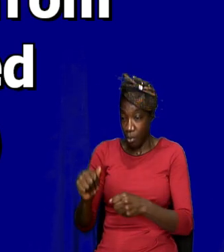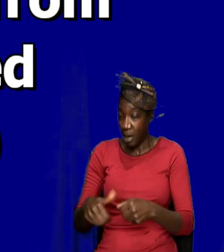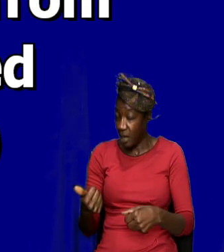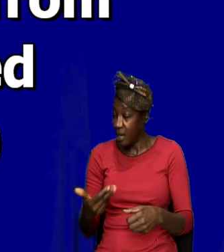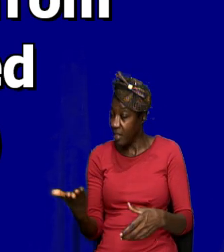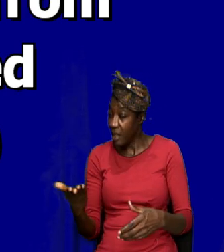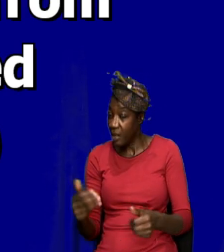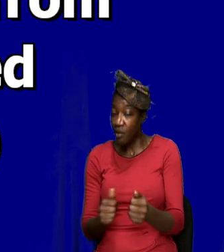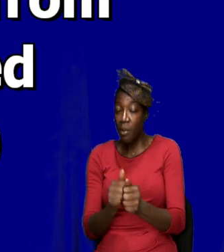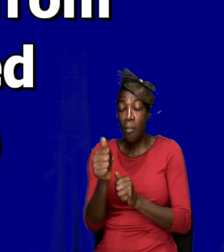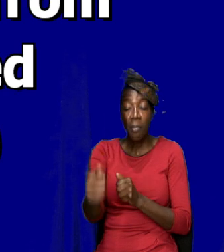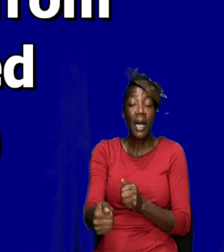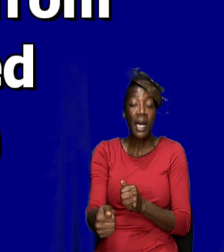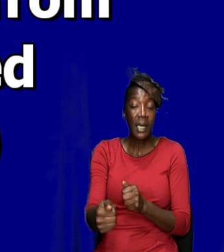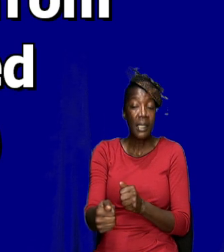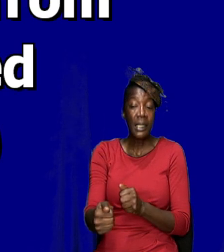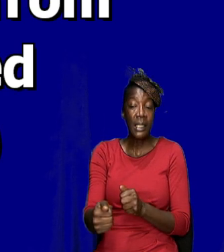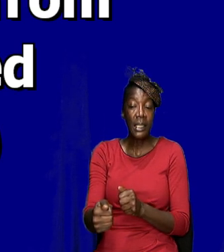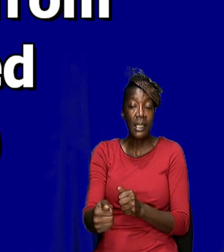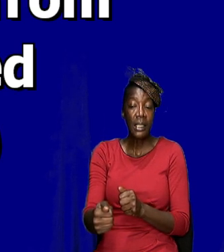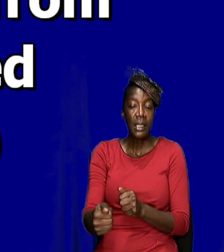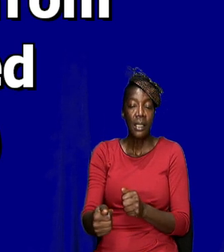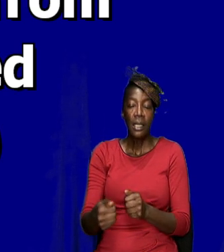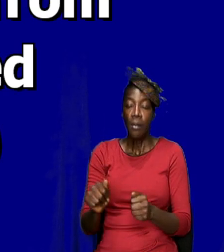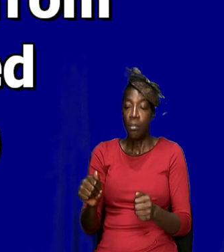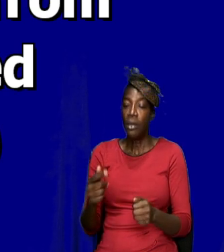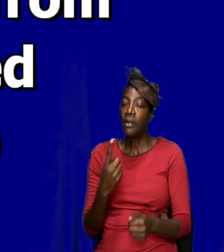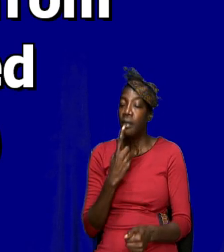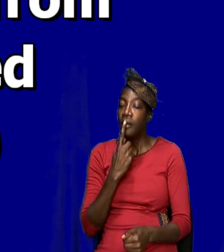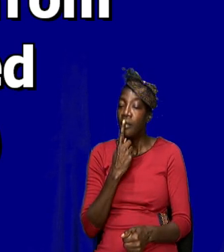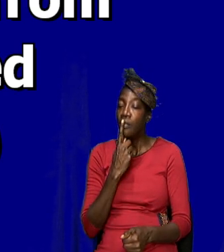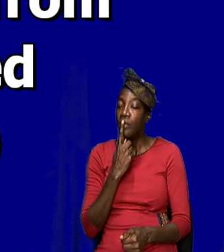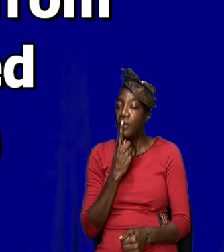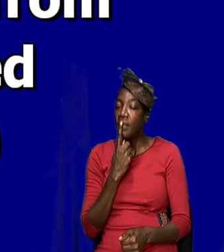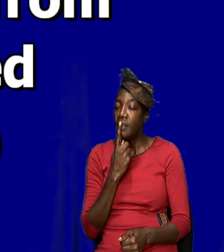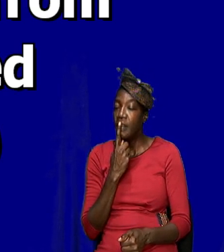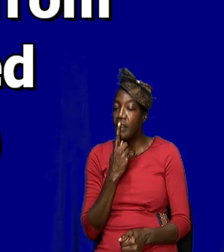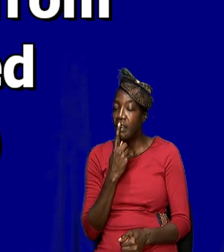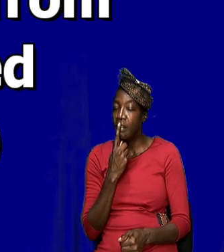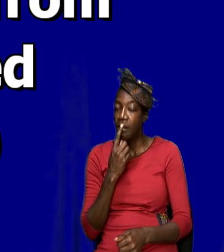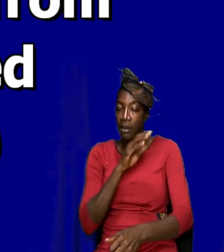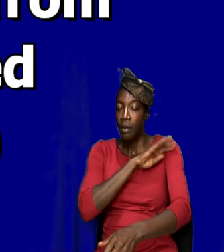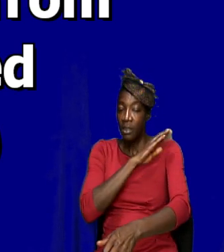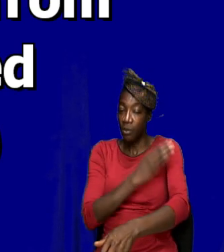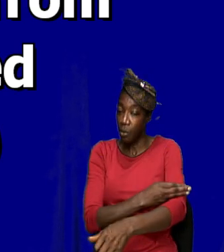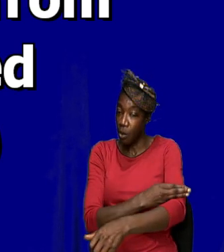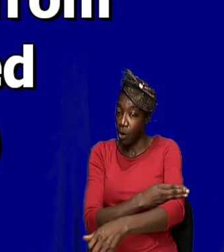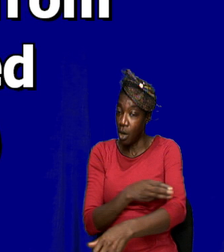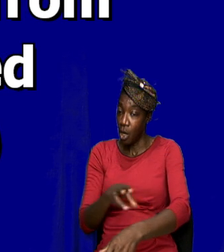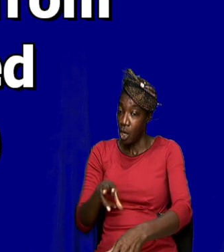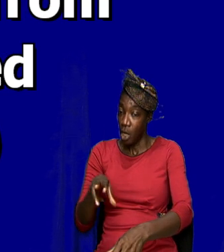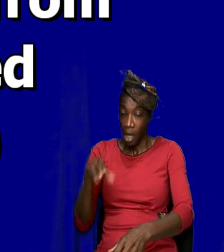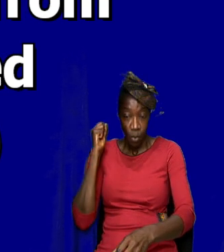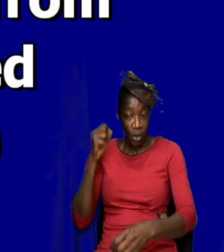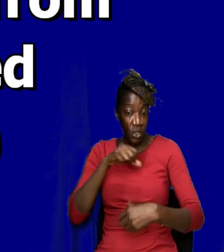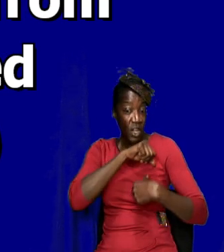his past. But the secret for his power was the fact that he was anointed even like Christ was anointed.